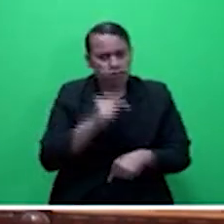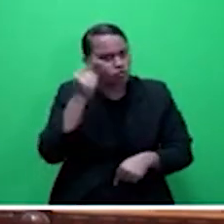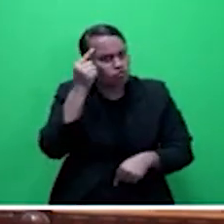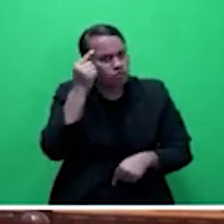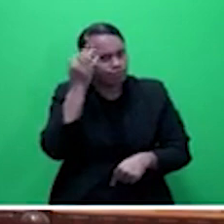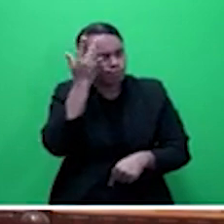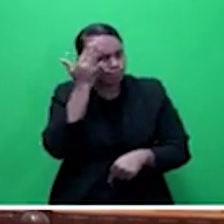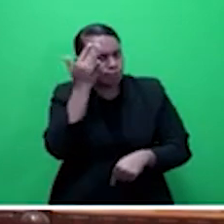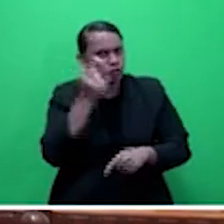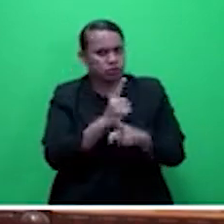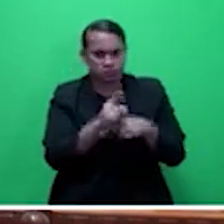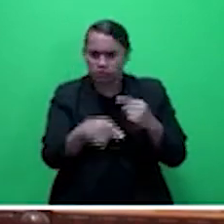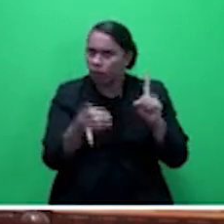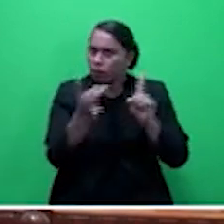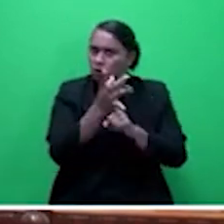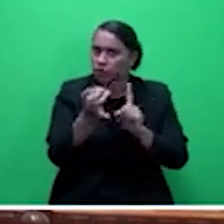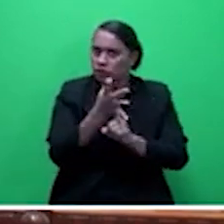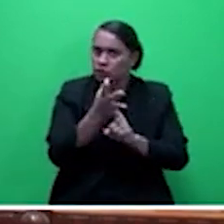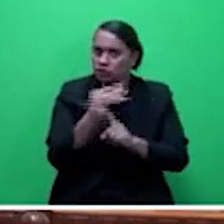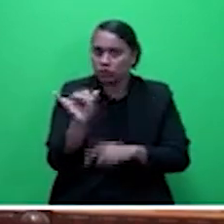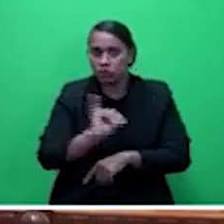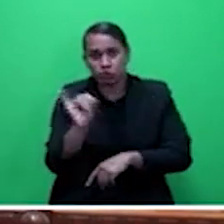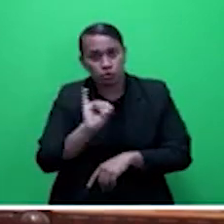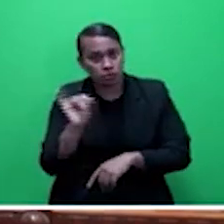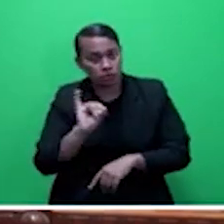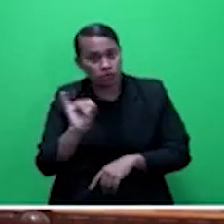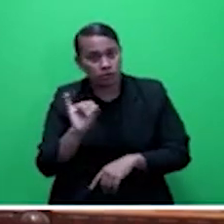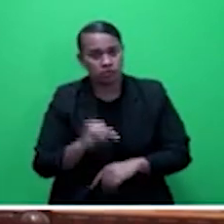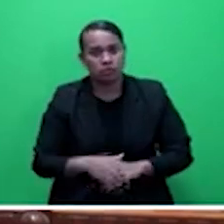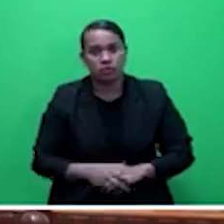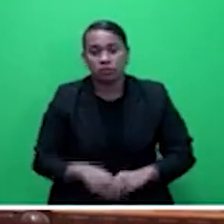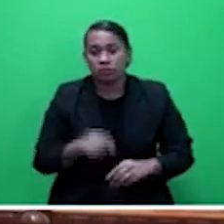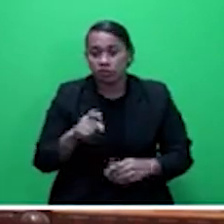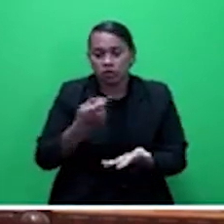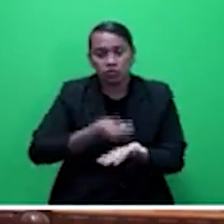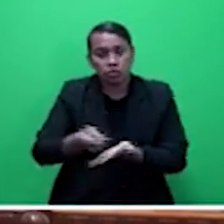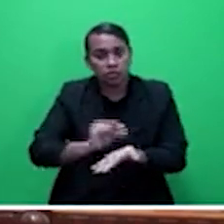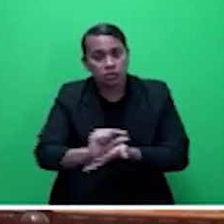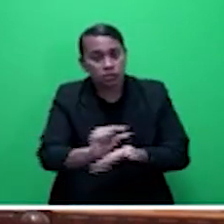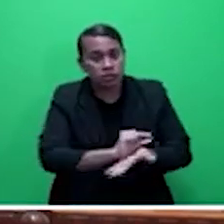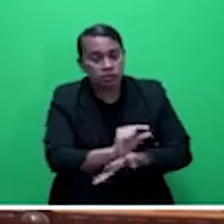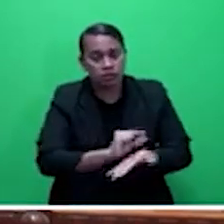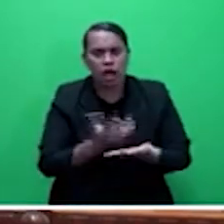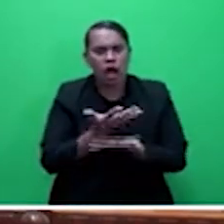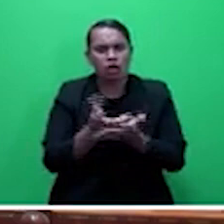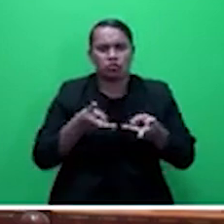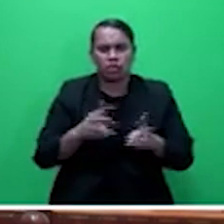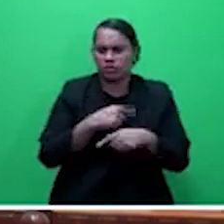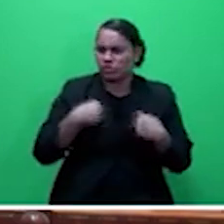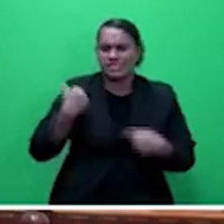and urgent in the way we live in this country.